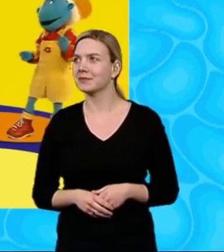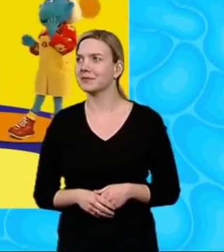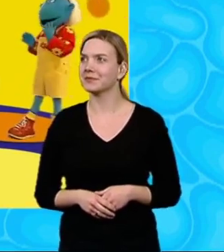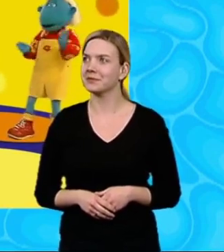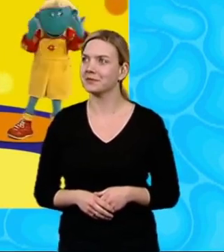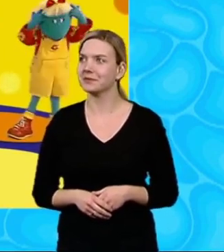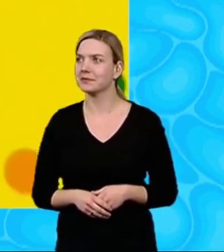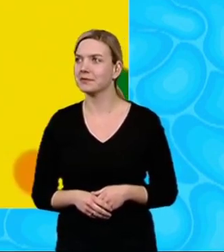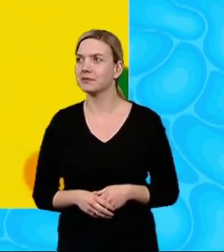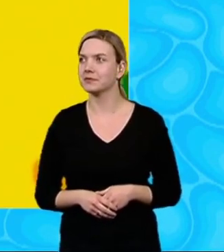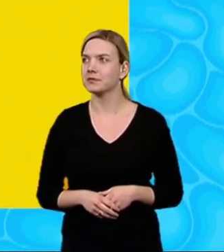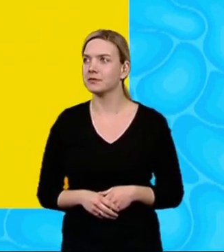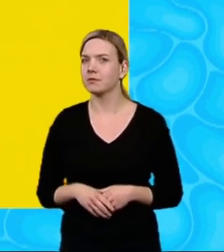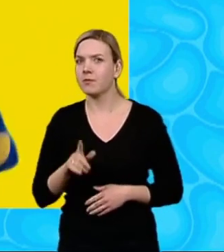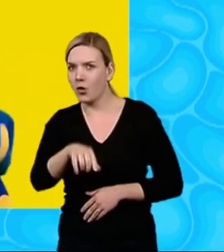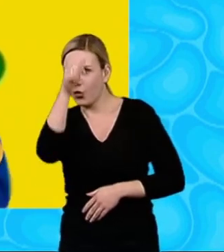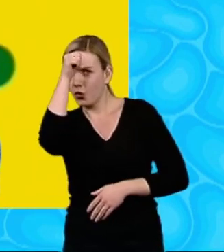wow! Woo Yeah!